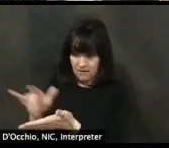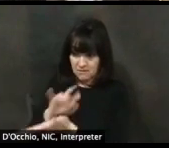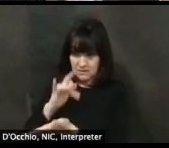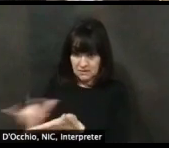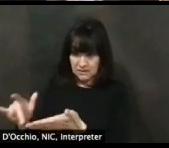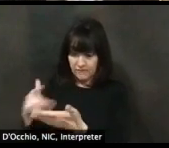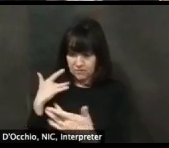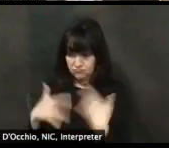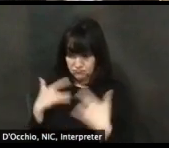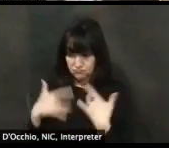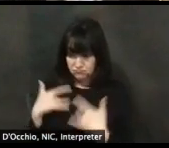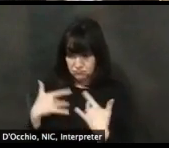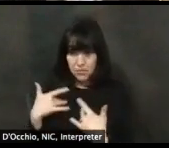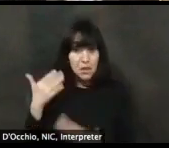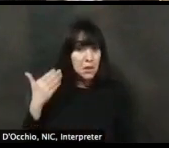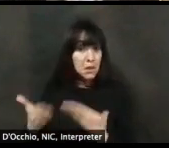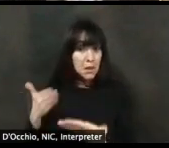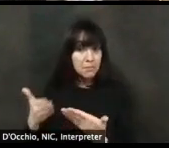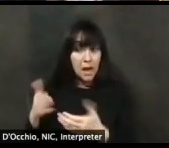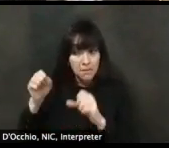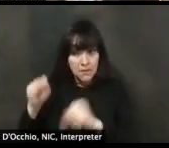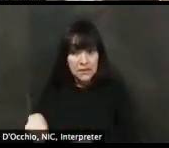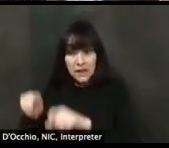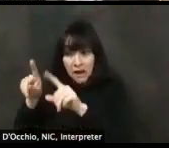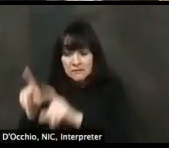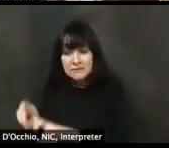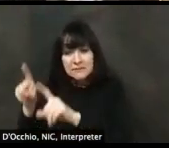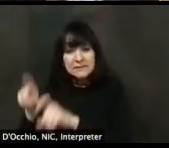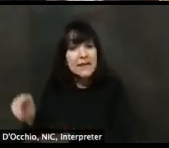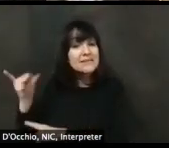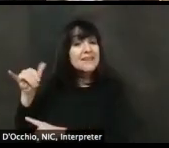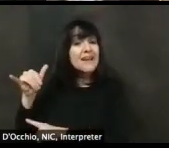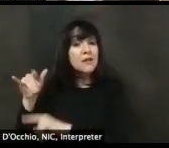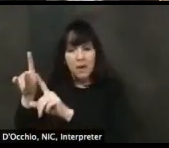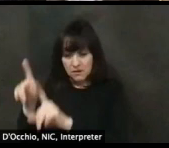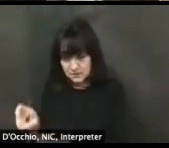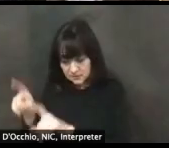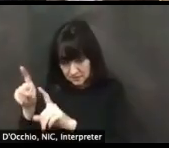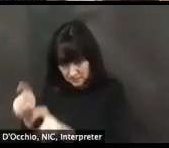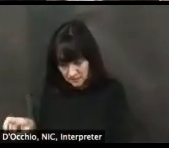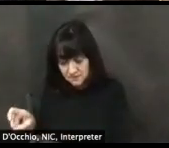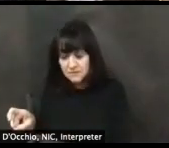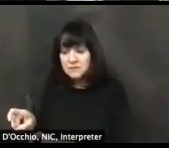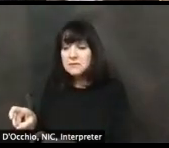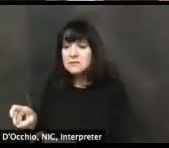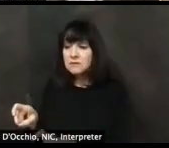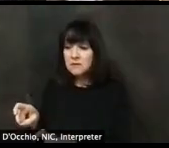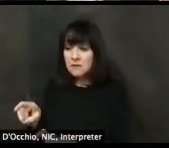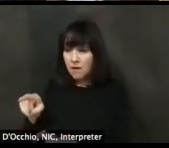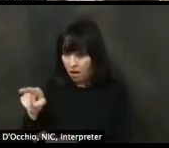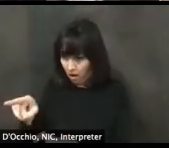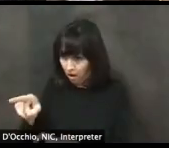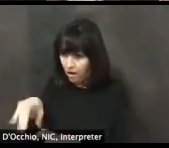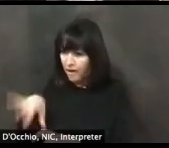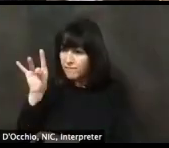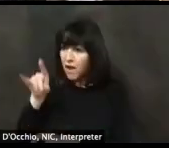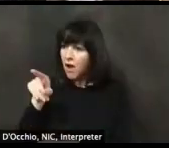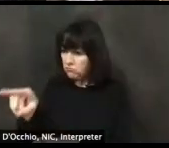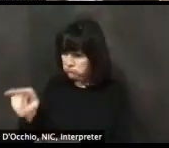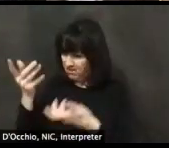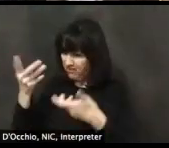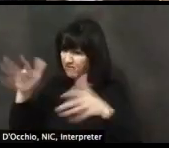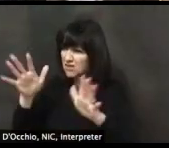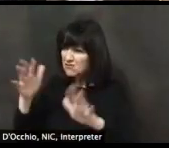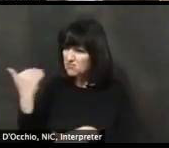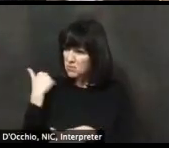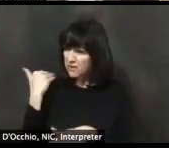important again, is we're, we're trying to keep this, maybe you've heard this are not, or this reproductive rate of, of the virus, but if we can keep it